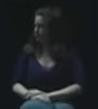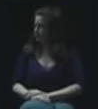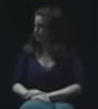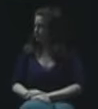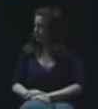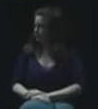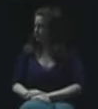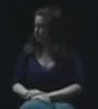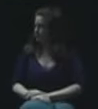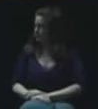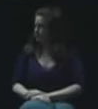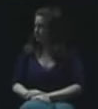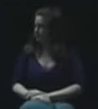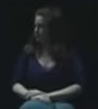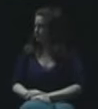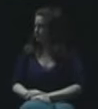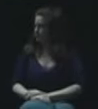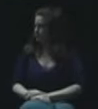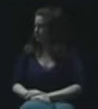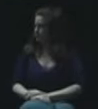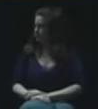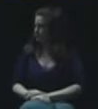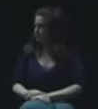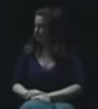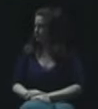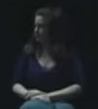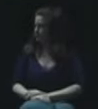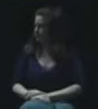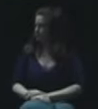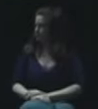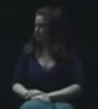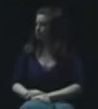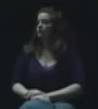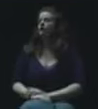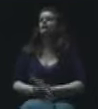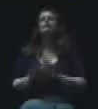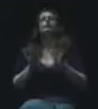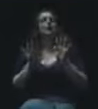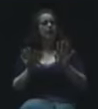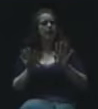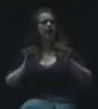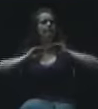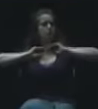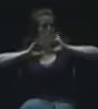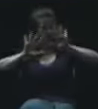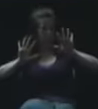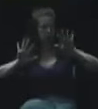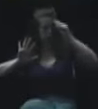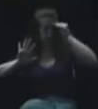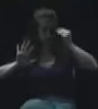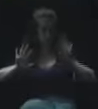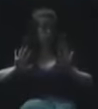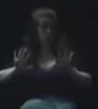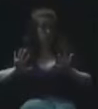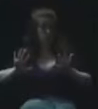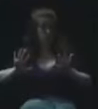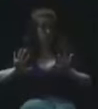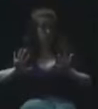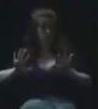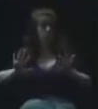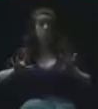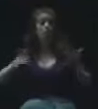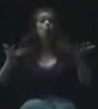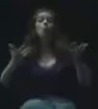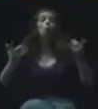Should I clarify what that was about? Yep, I think so. Let me, just to be clear, one of what